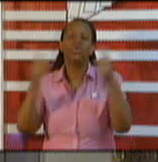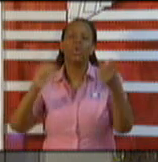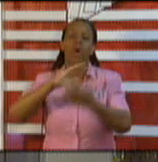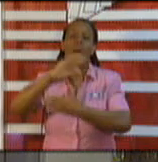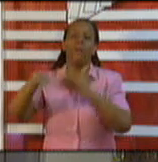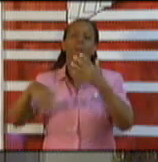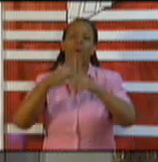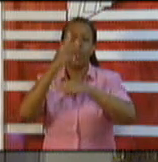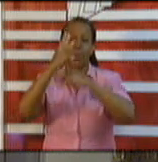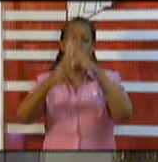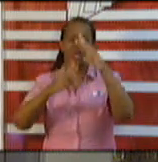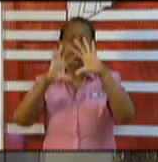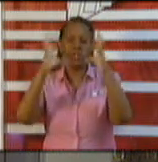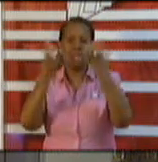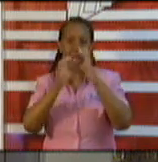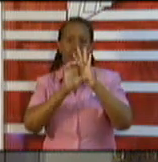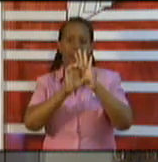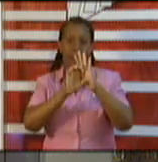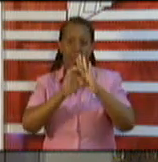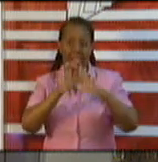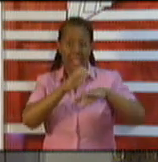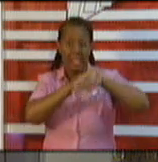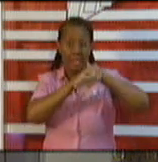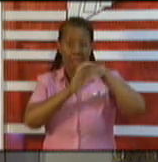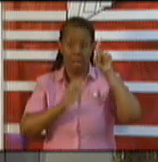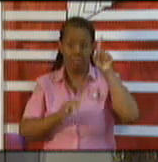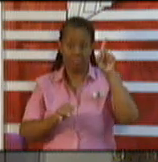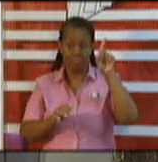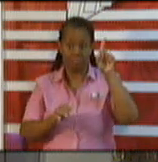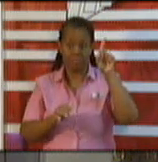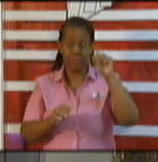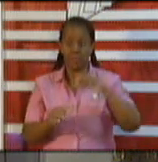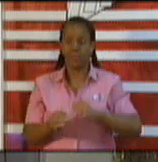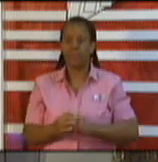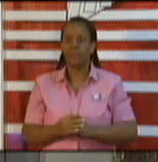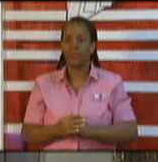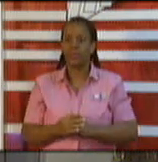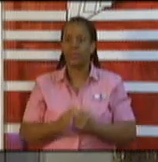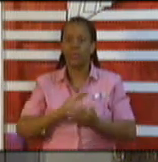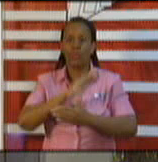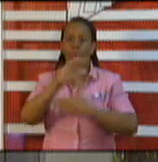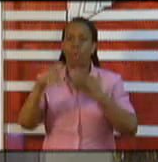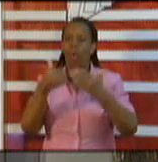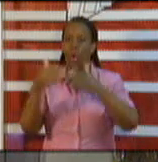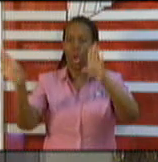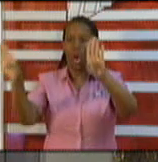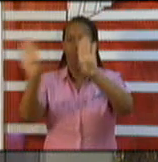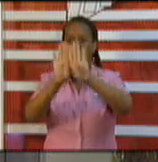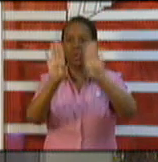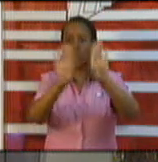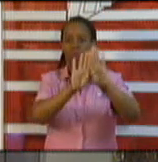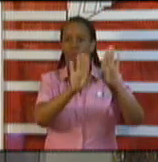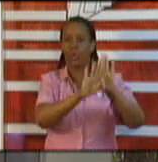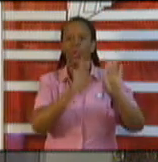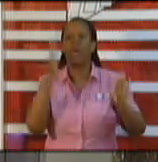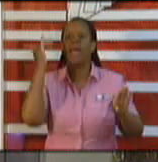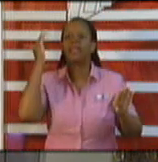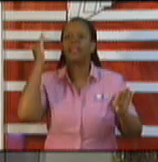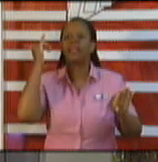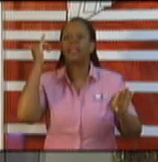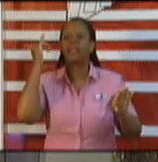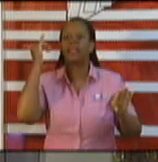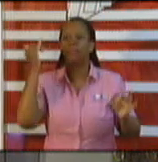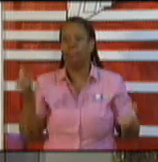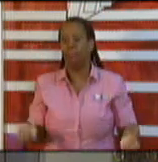the city of Leicester could be placed under a local lockdown after infections surge. The